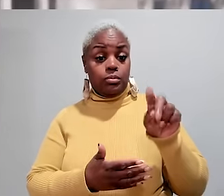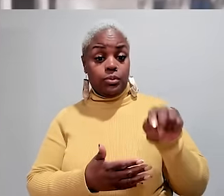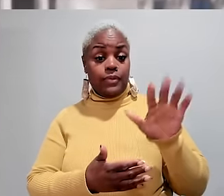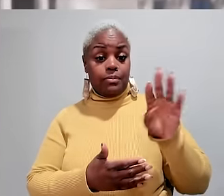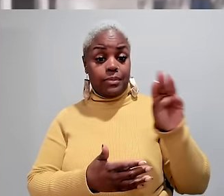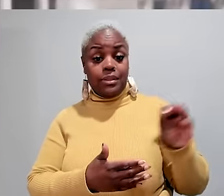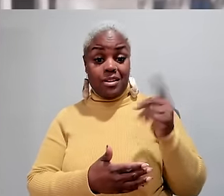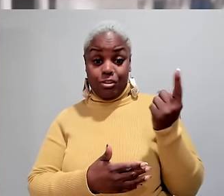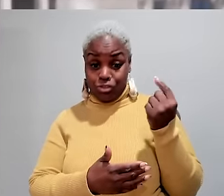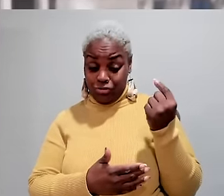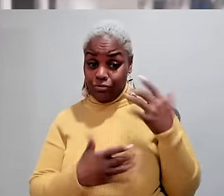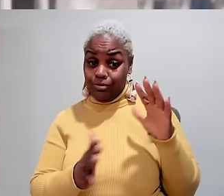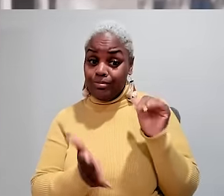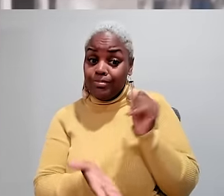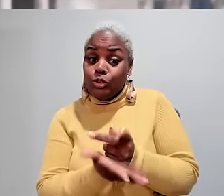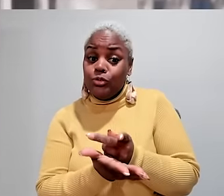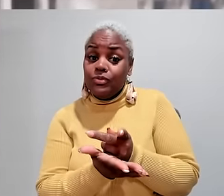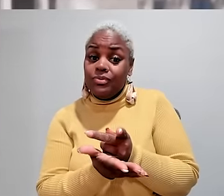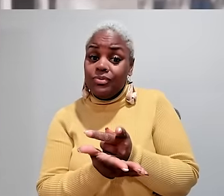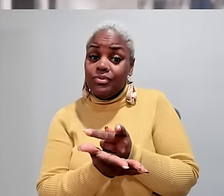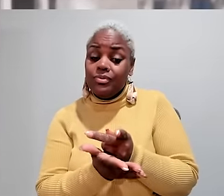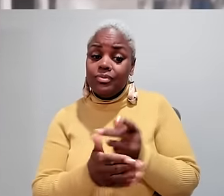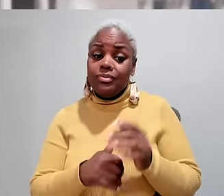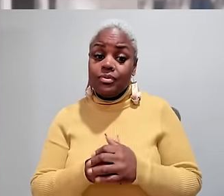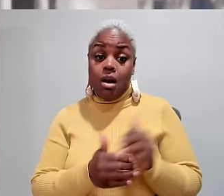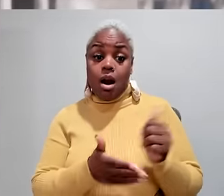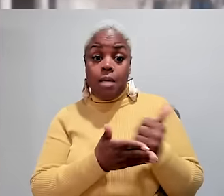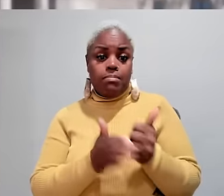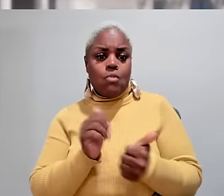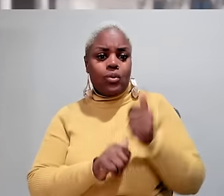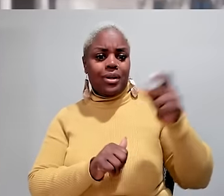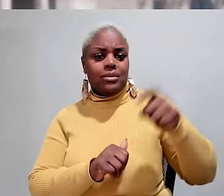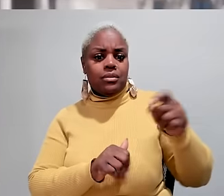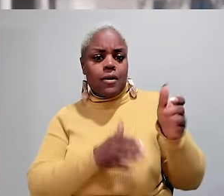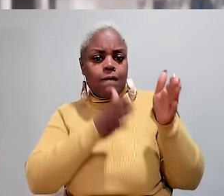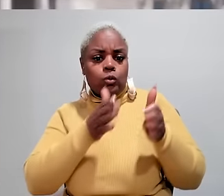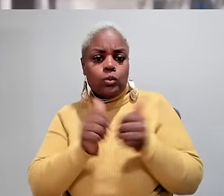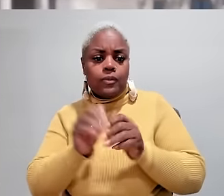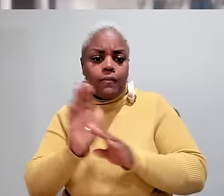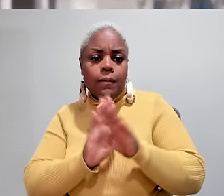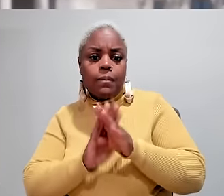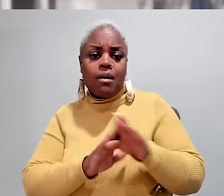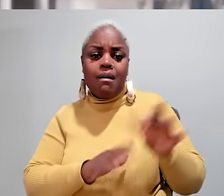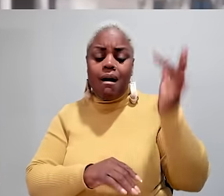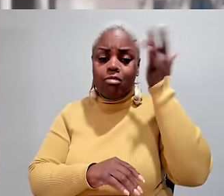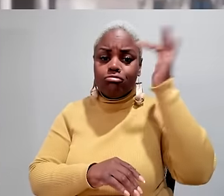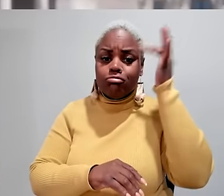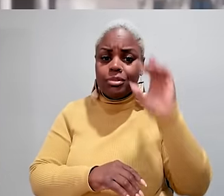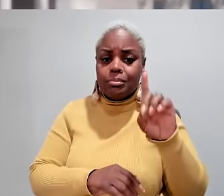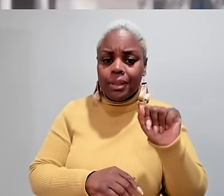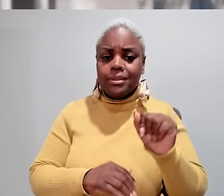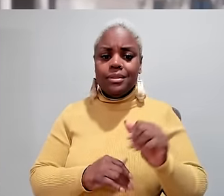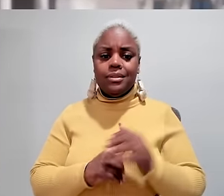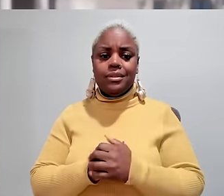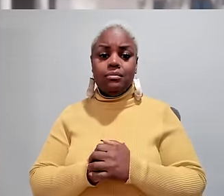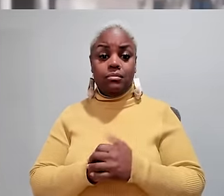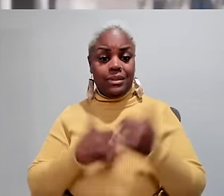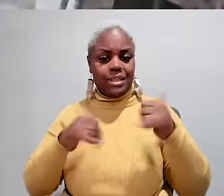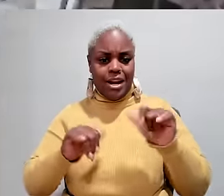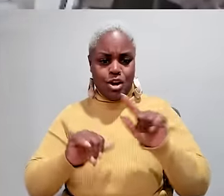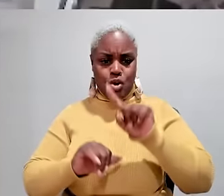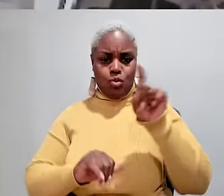$32.5 million last year to help meet the needs of individuals with developmental and intellectual